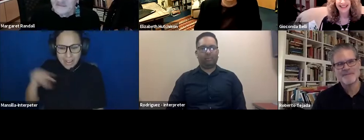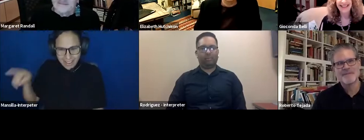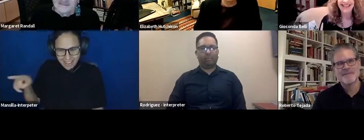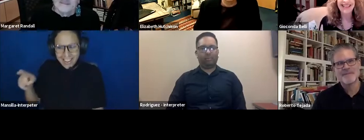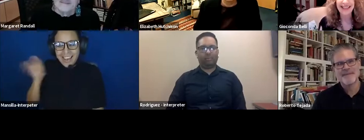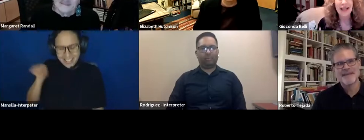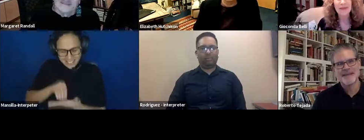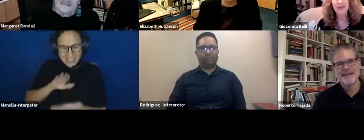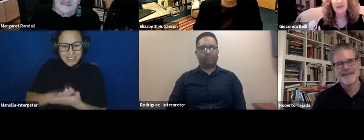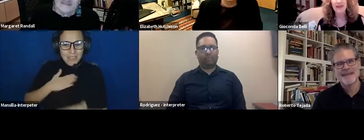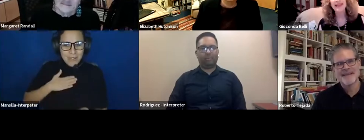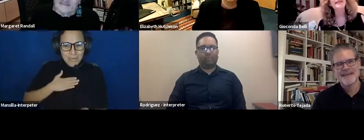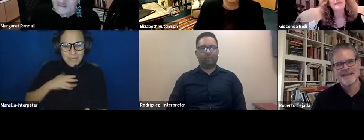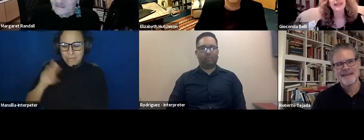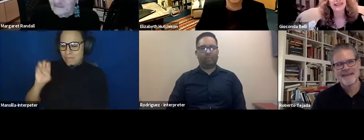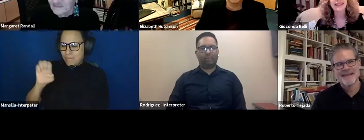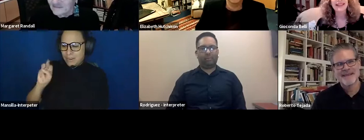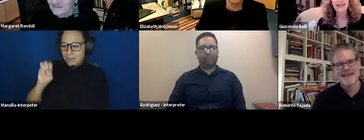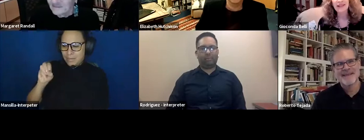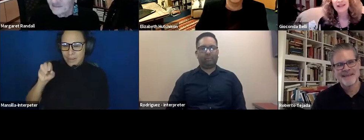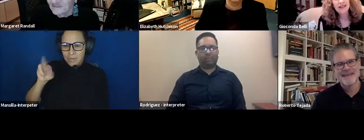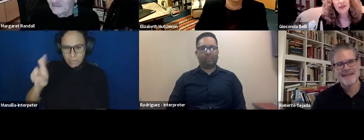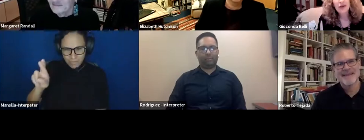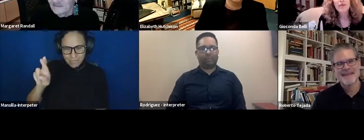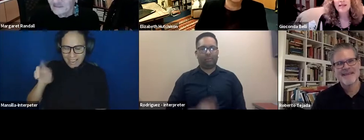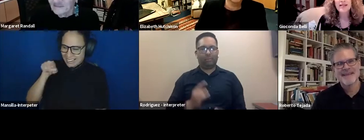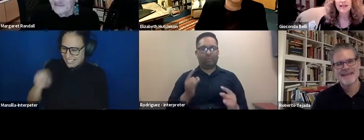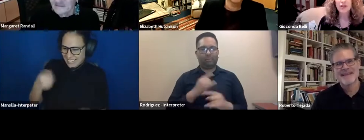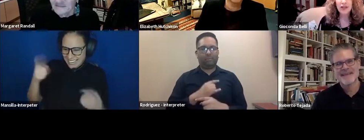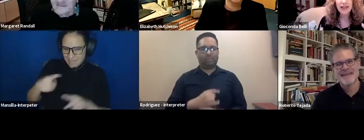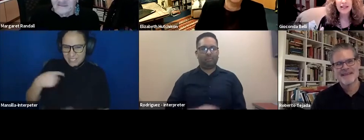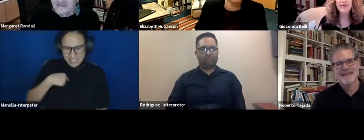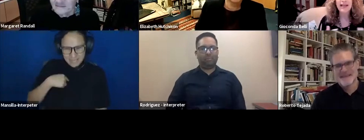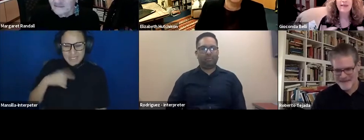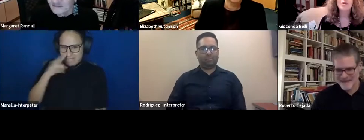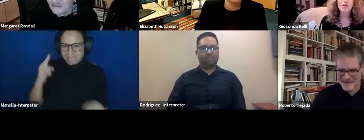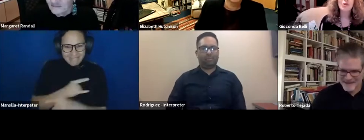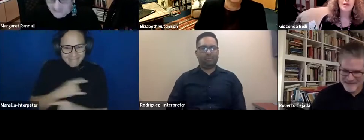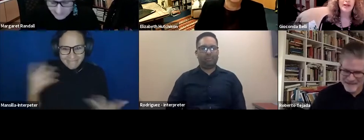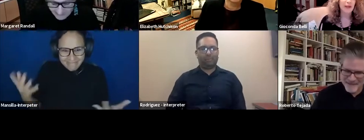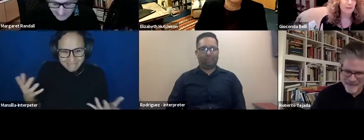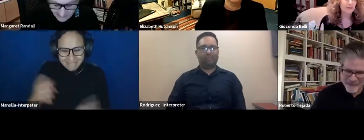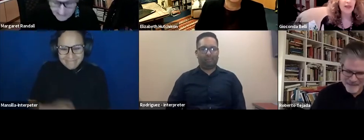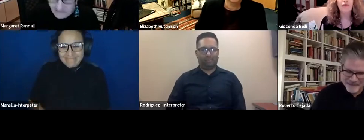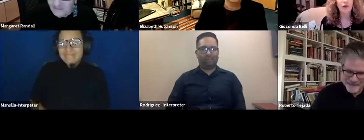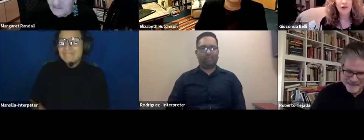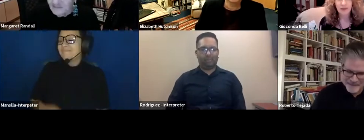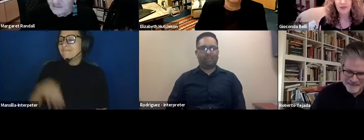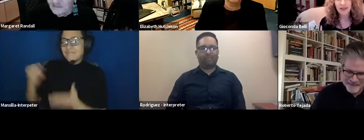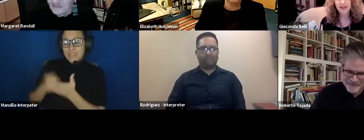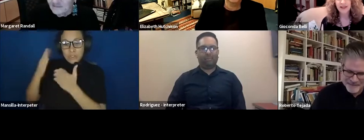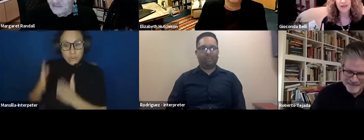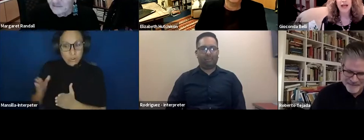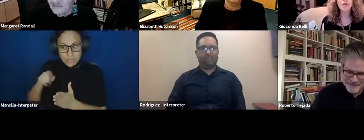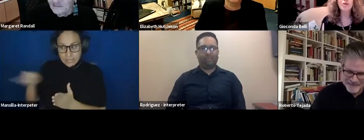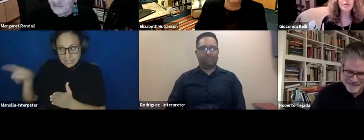thing that happened to me. But, you know, it was journalists, became also involved